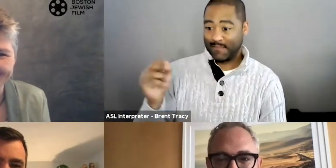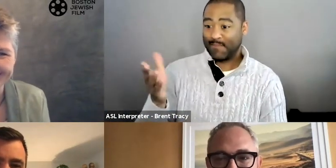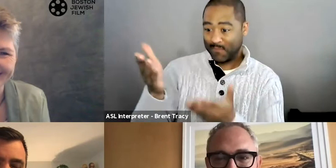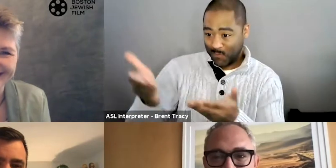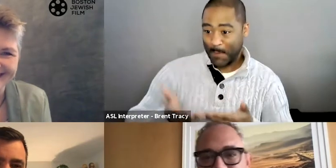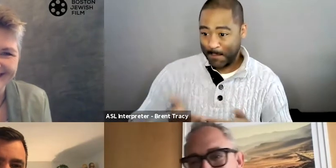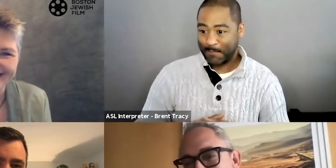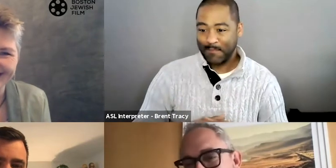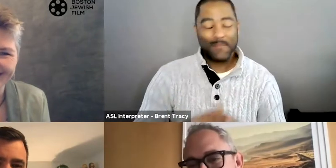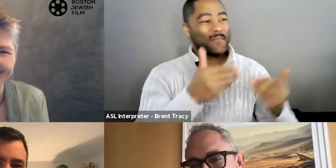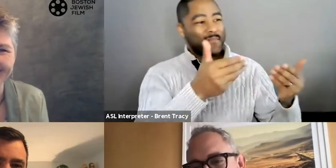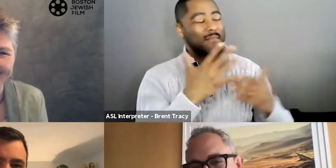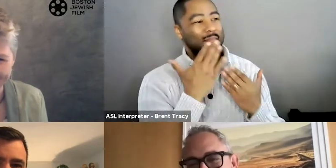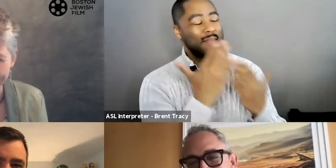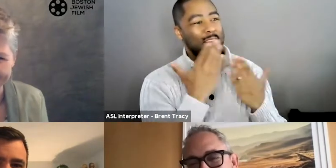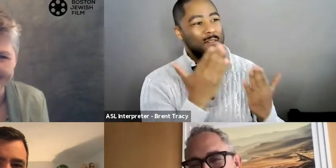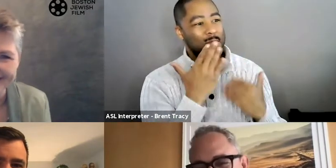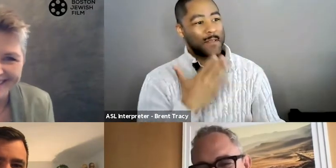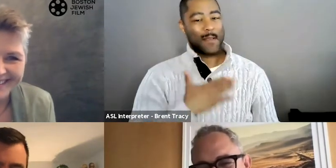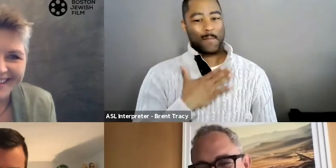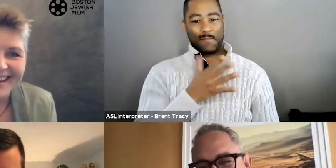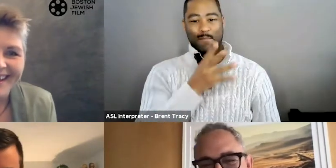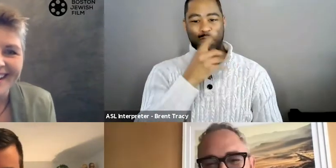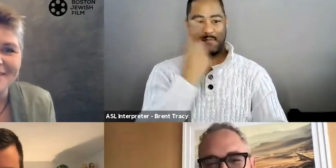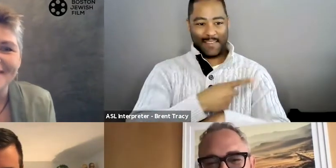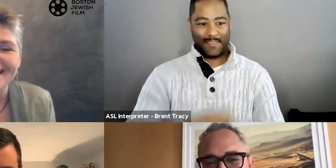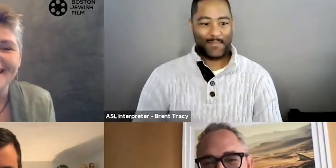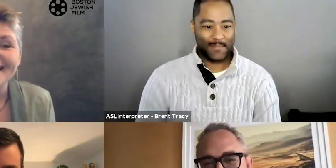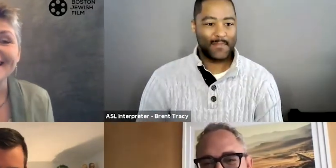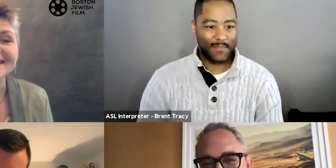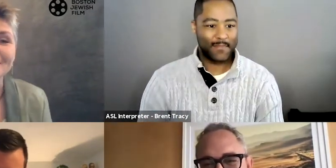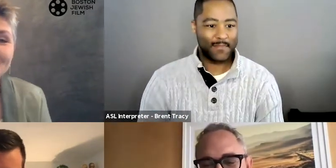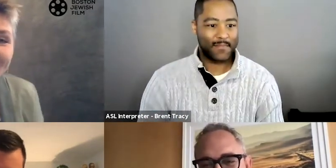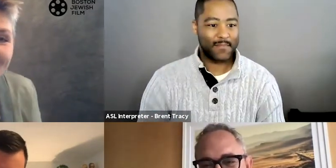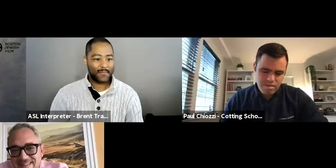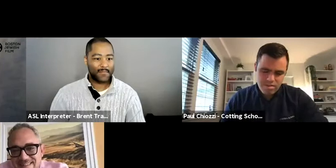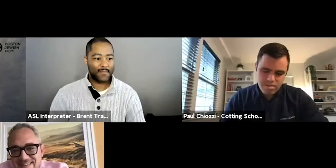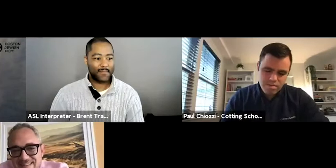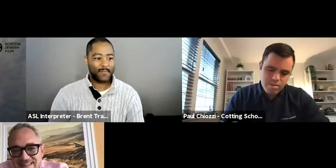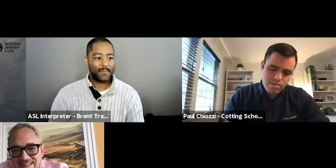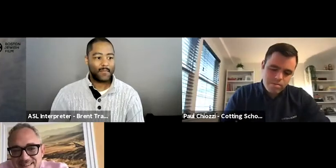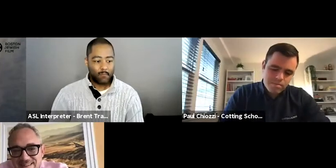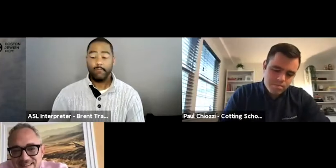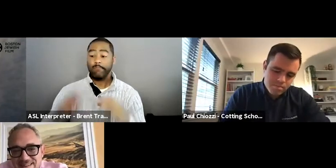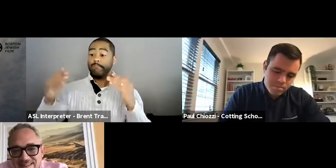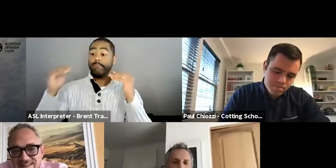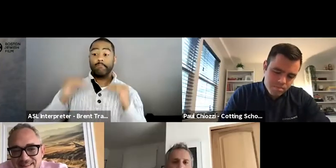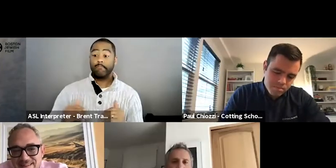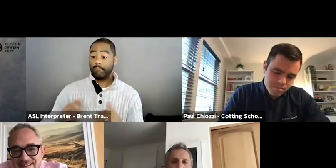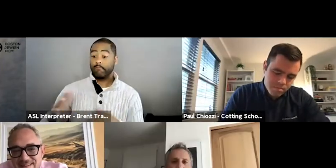here. Happy Mother's Day. To you, too. Thank you. And director Matt Smuckler